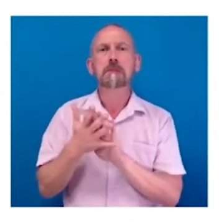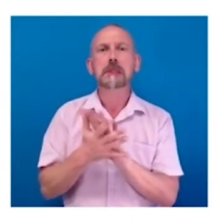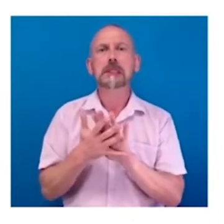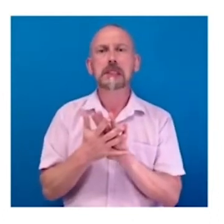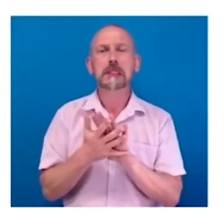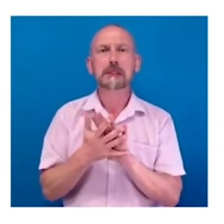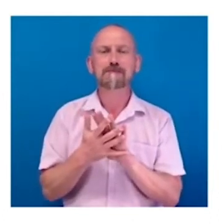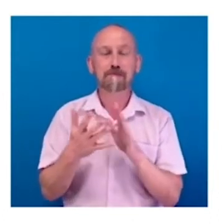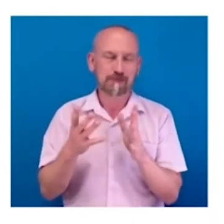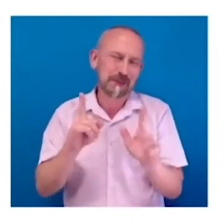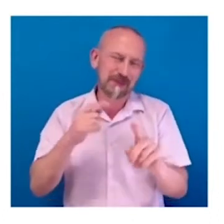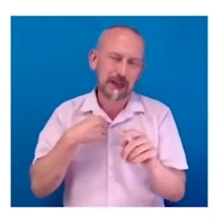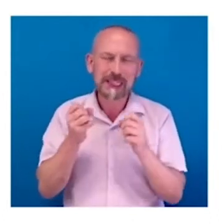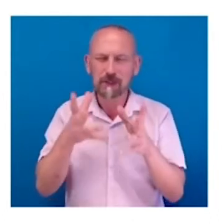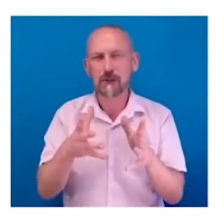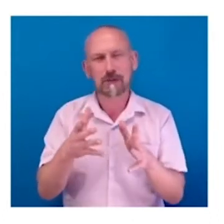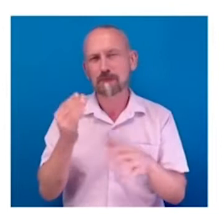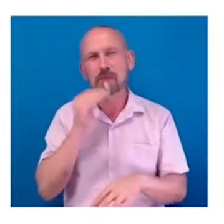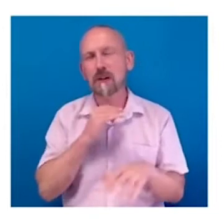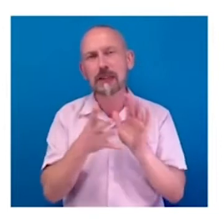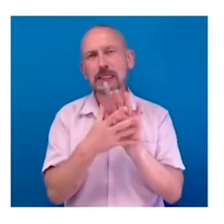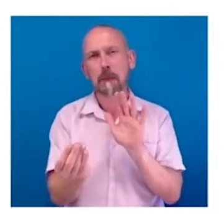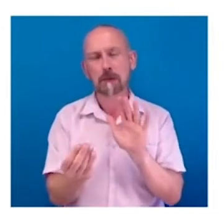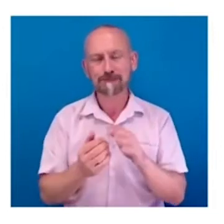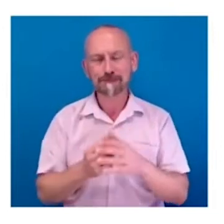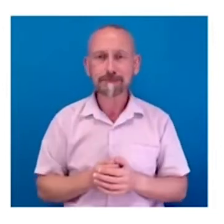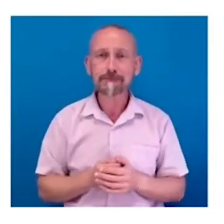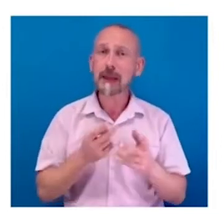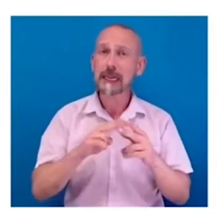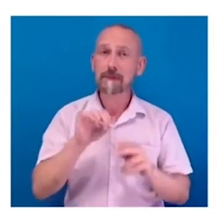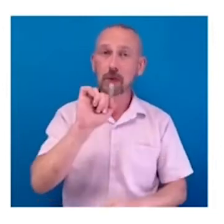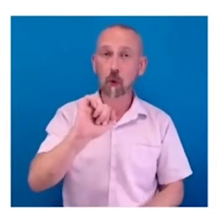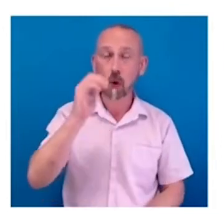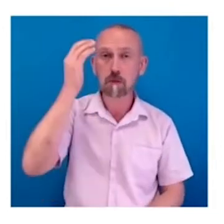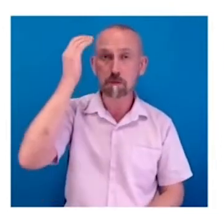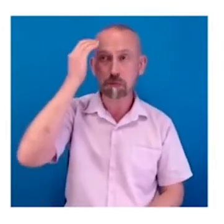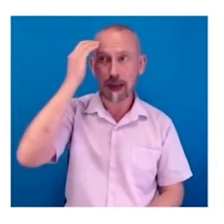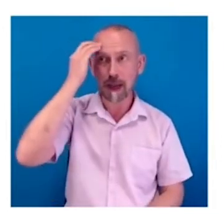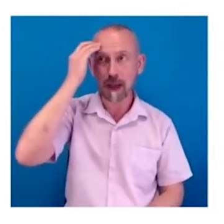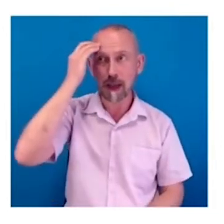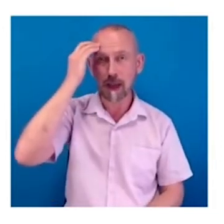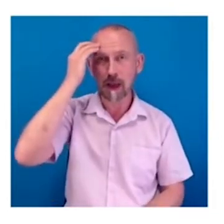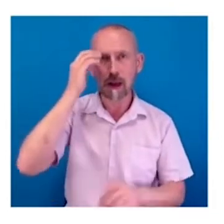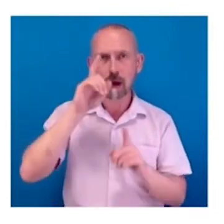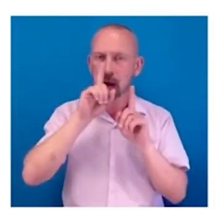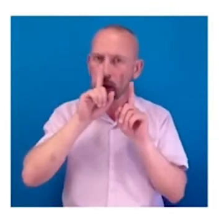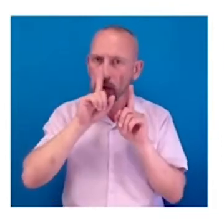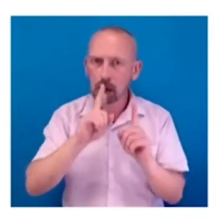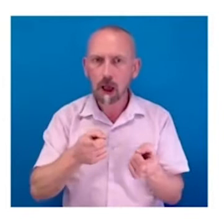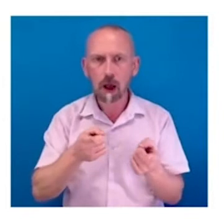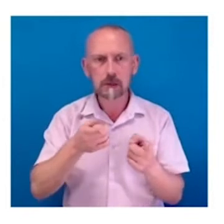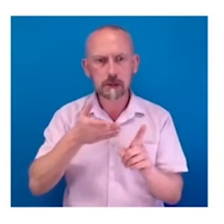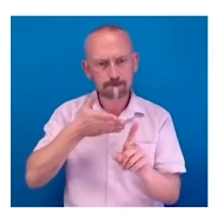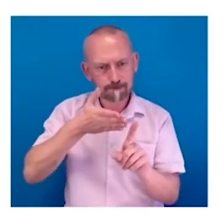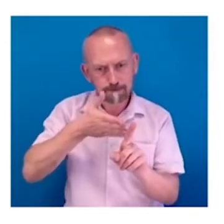example here, what that means if your brain cannot successfully distinguish between the